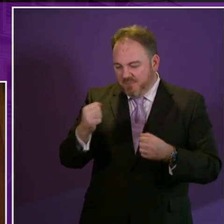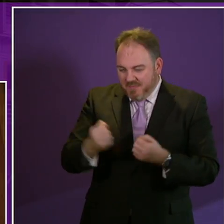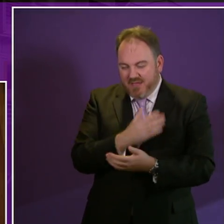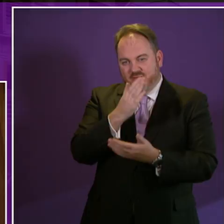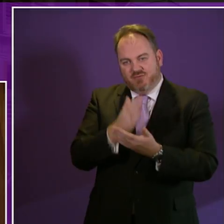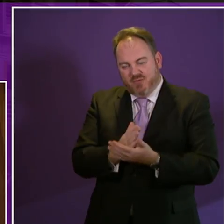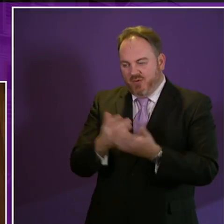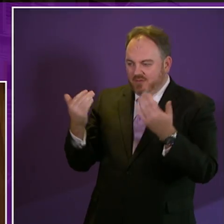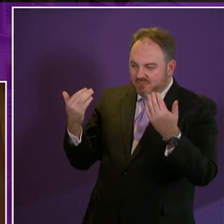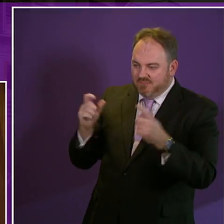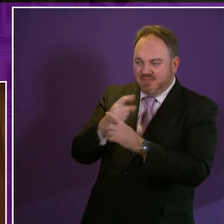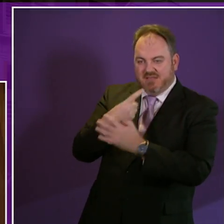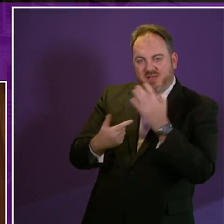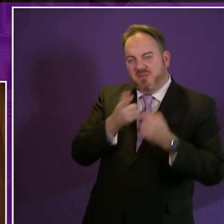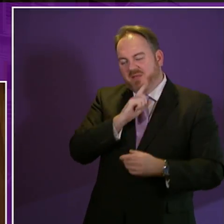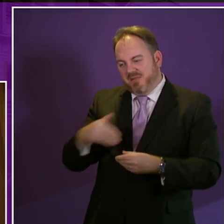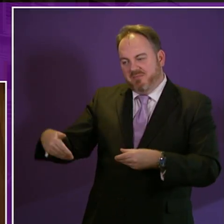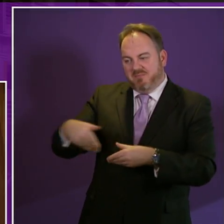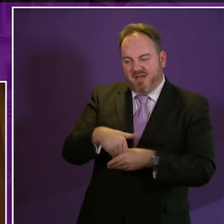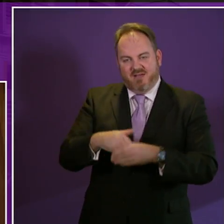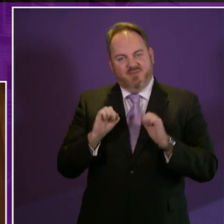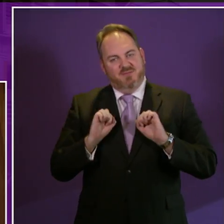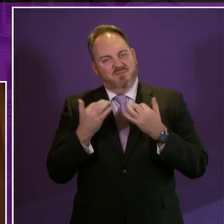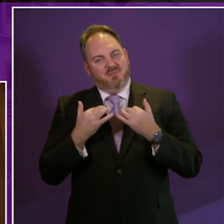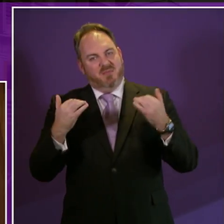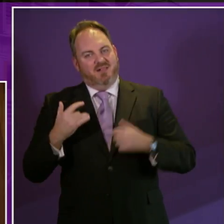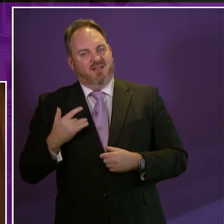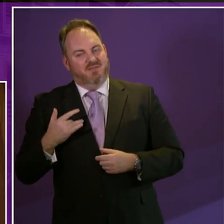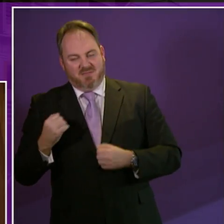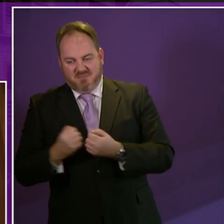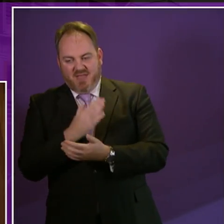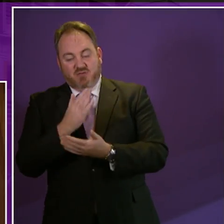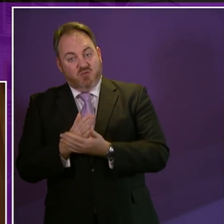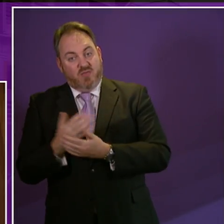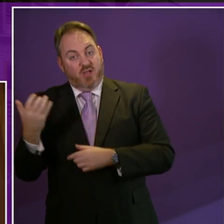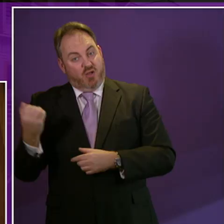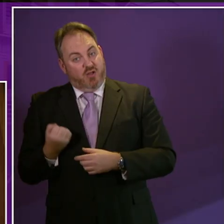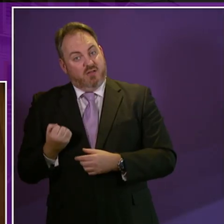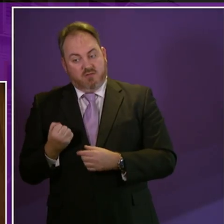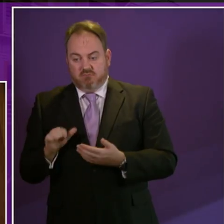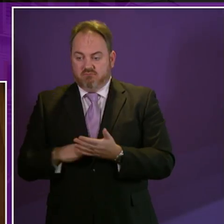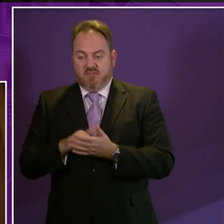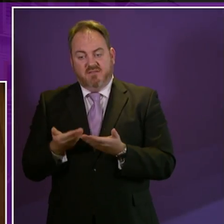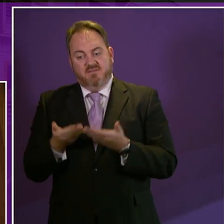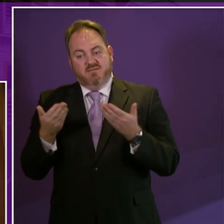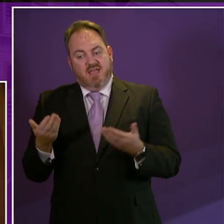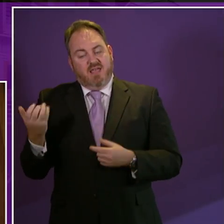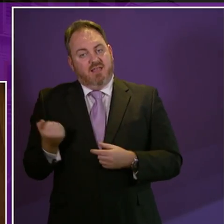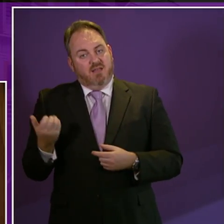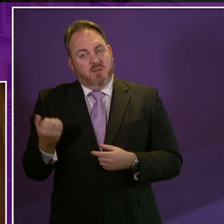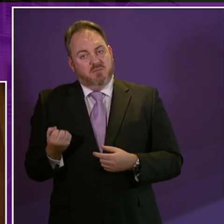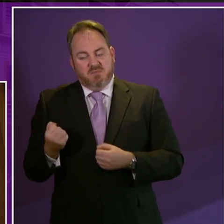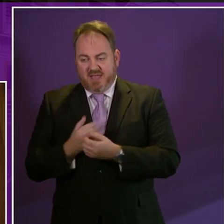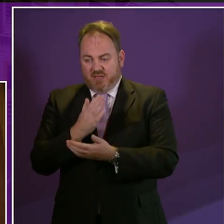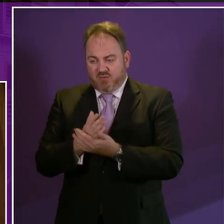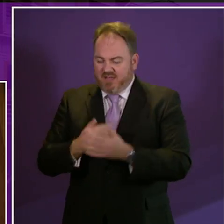get involved in public life in general. And two, to ensure that their decent incomes fare our working lives, make sure disabled people can